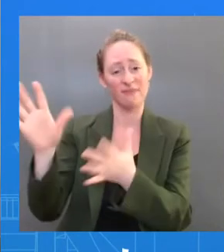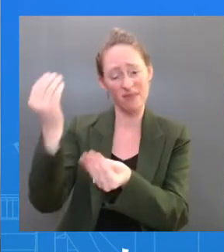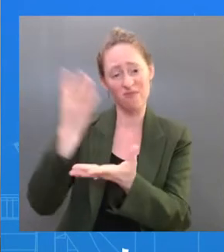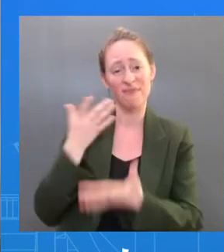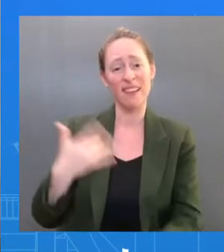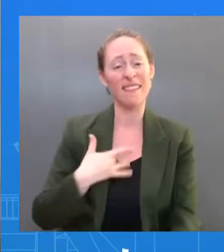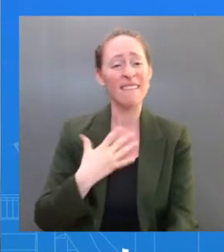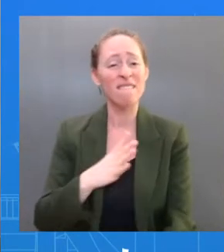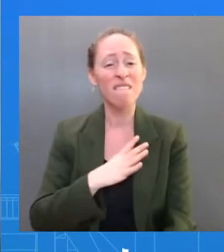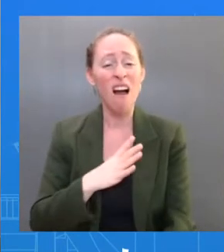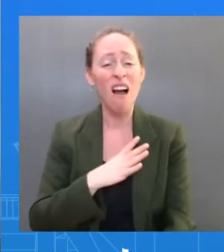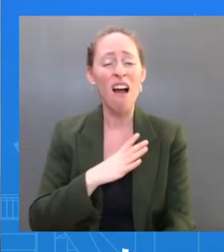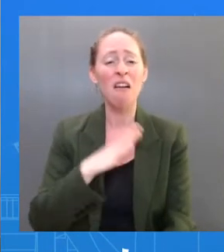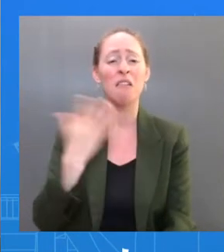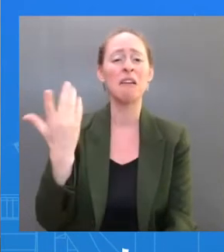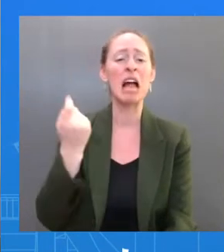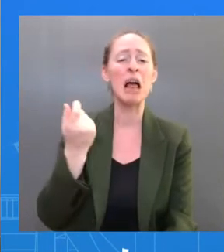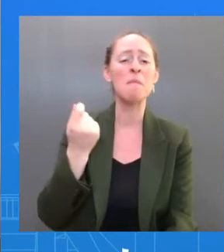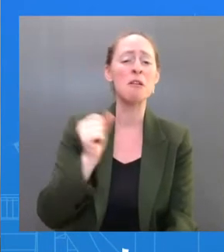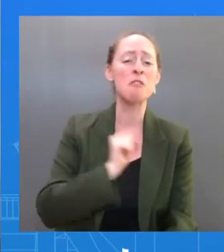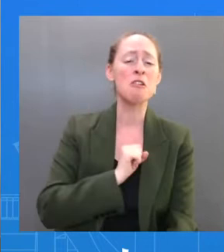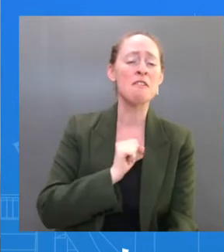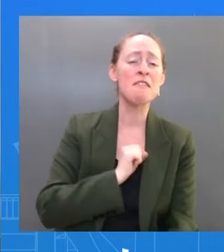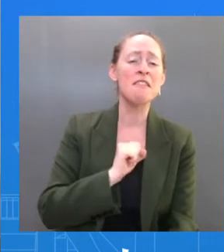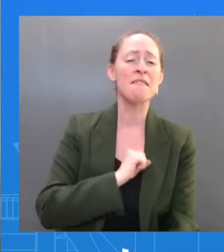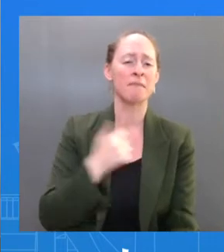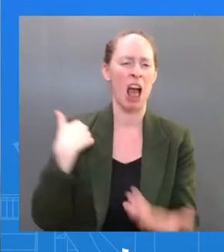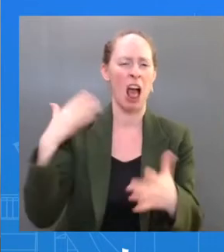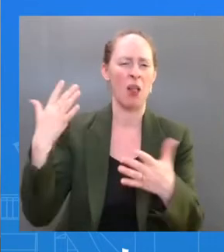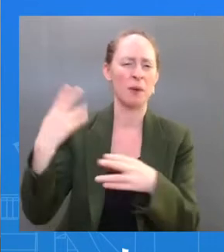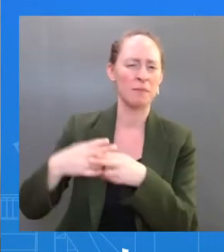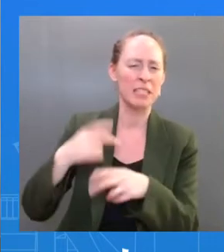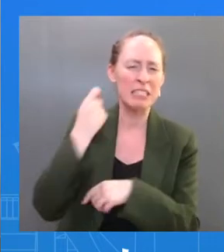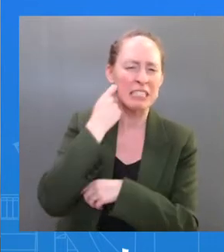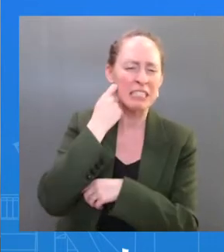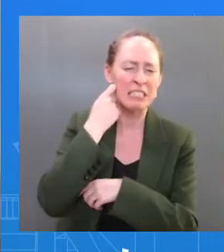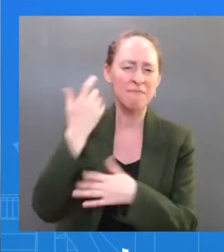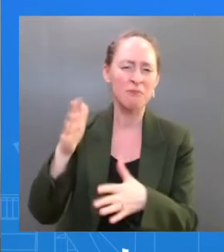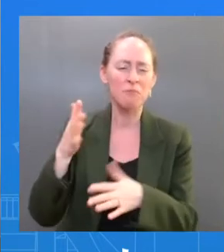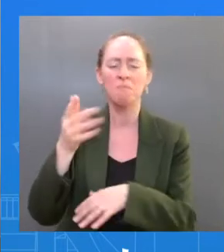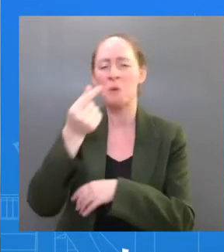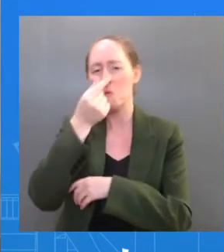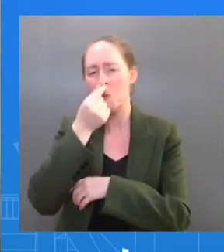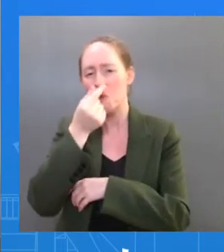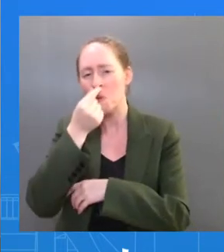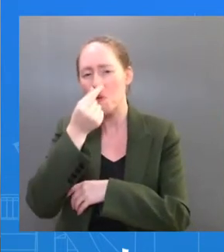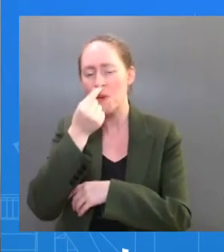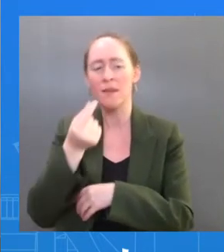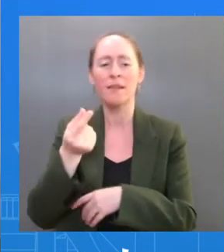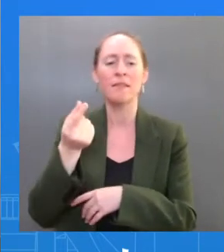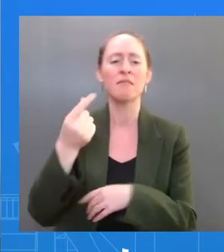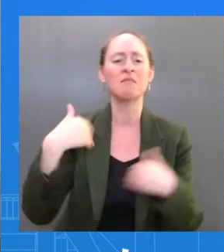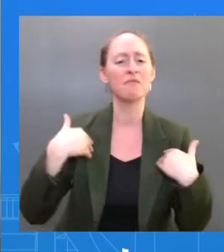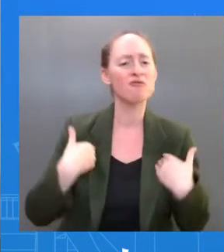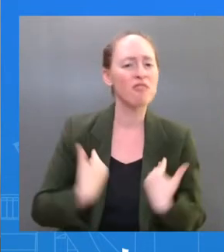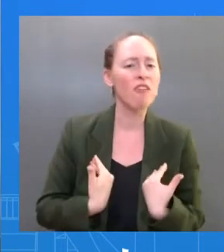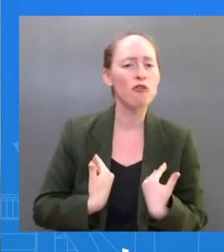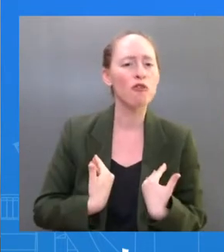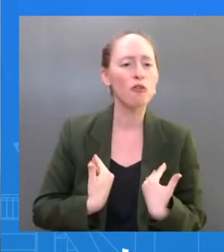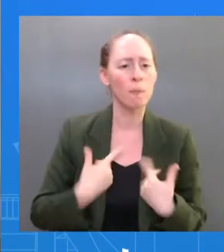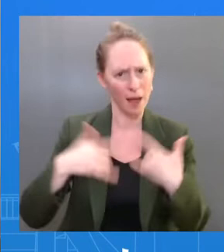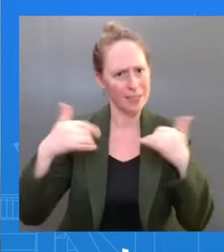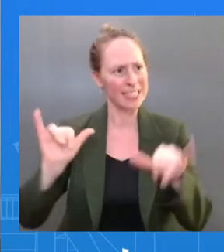from the doctor's letter, a little runny nose. He's feeling tired, but he's working very hard on behalf of the American